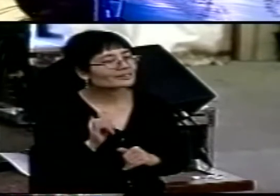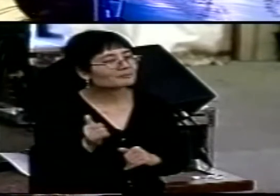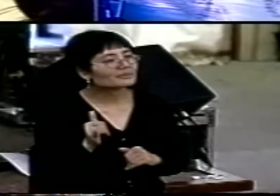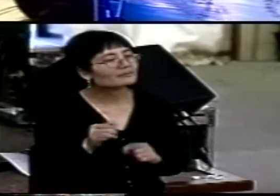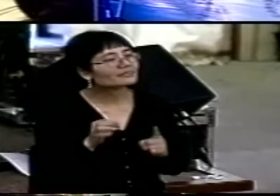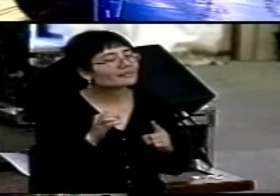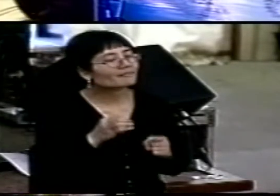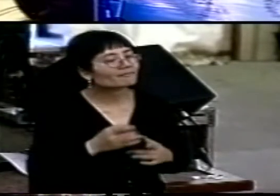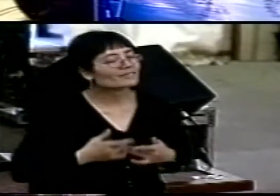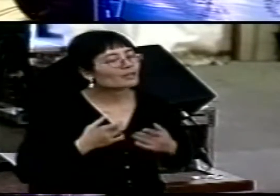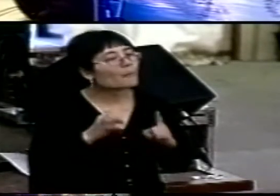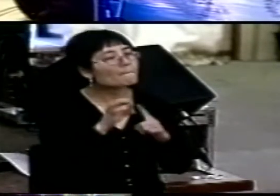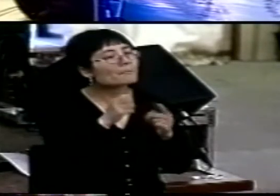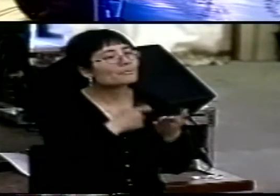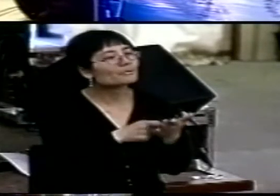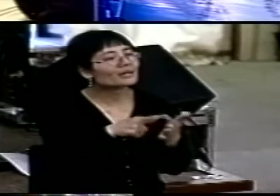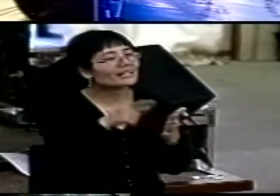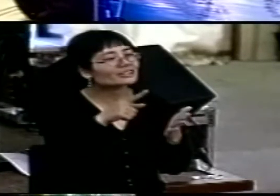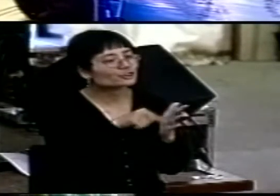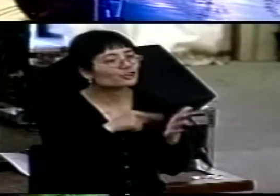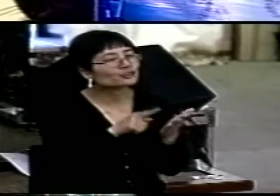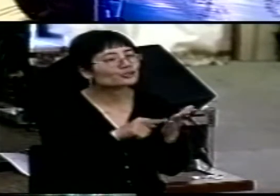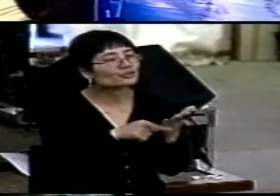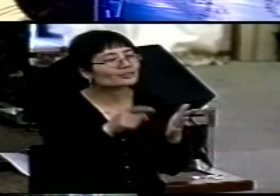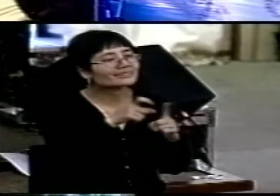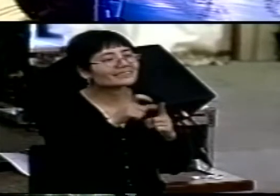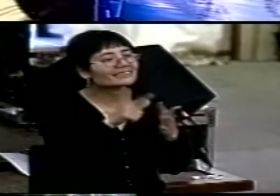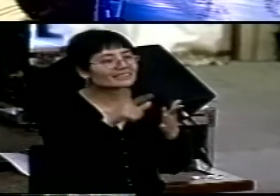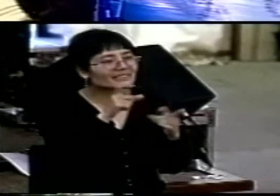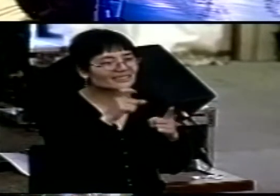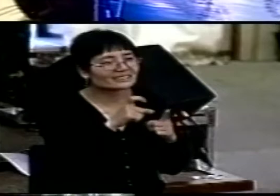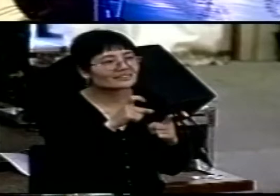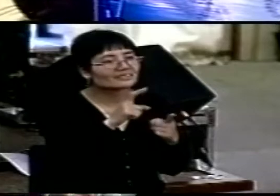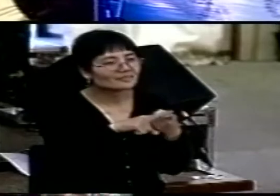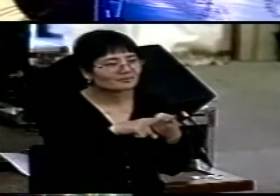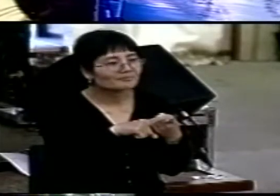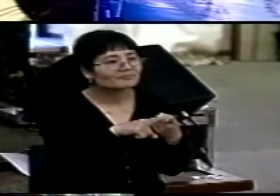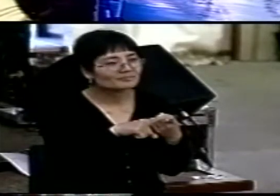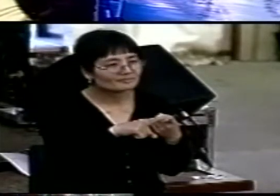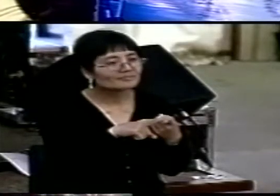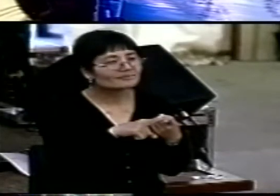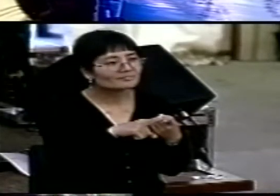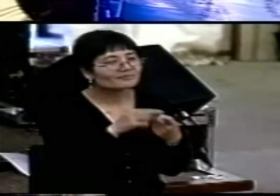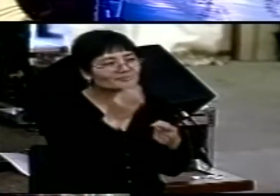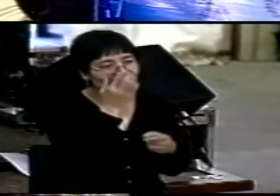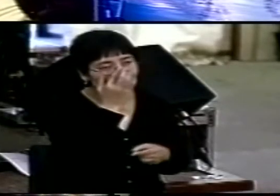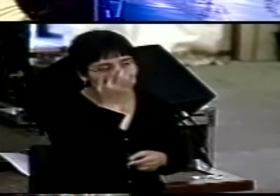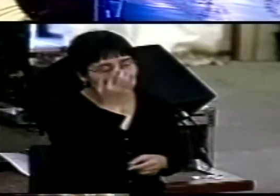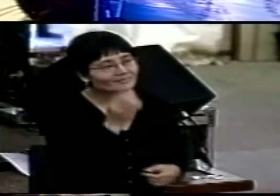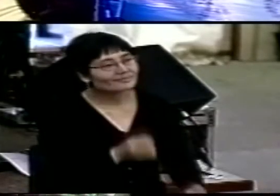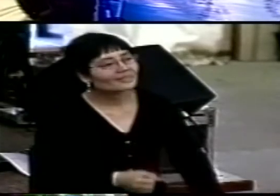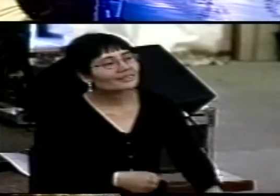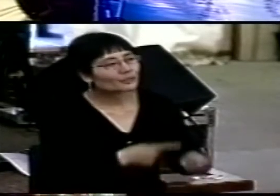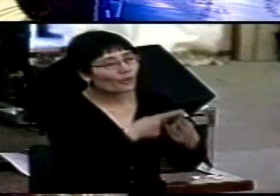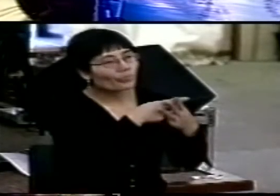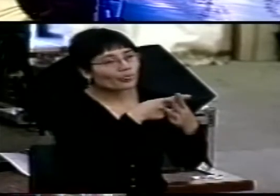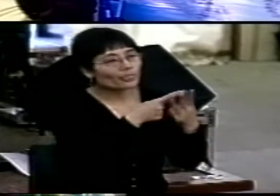Ps if you're writing notes. And I'm not even a Baptist. I'm even a Baptist.